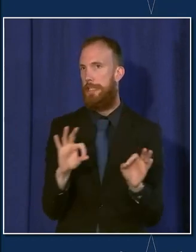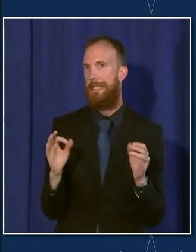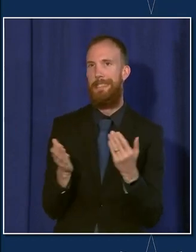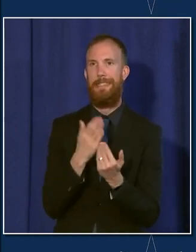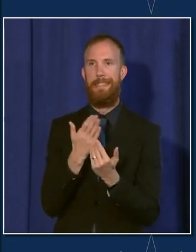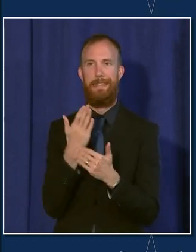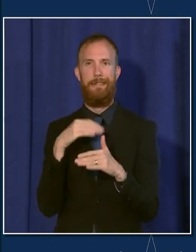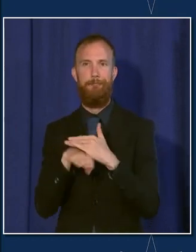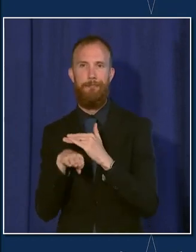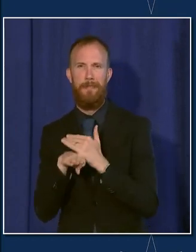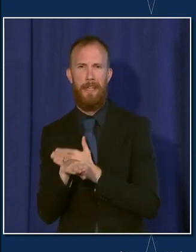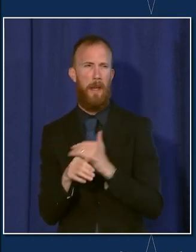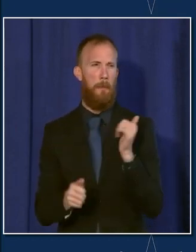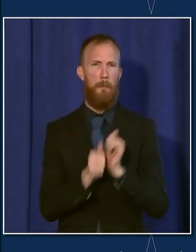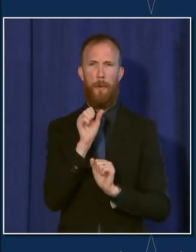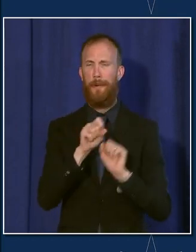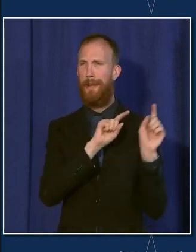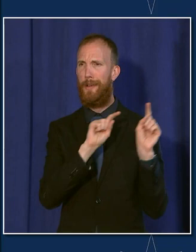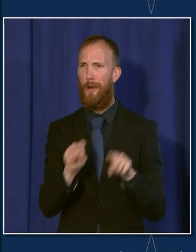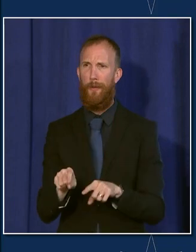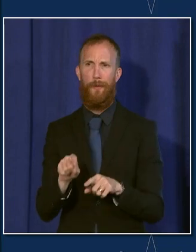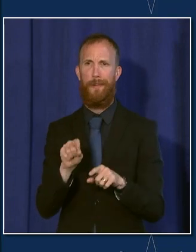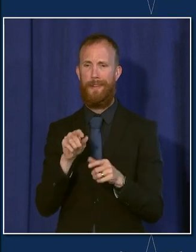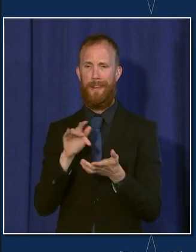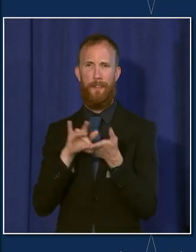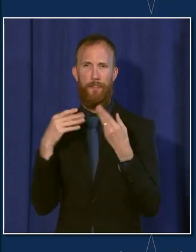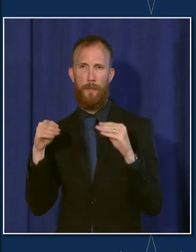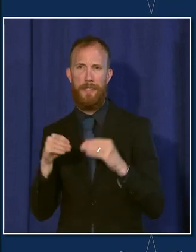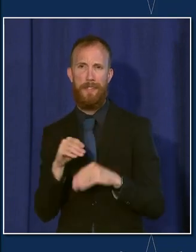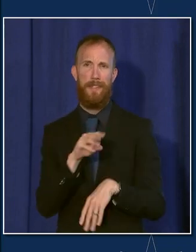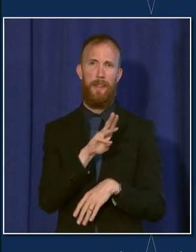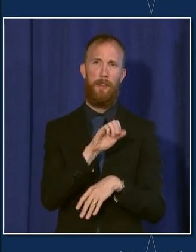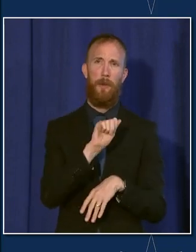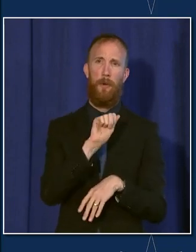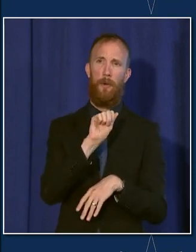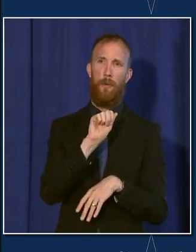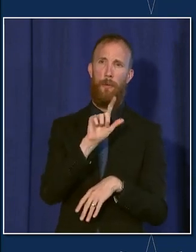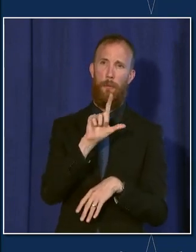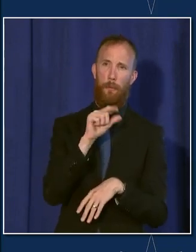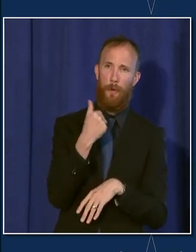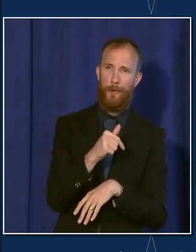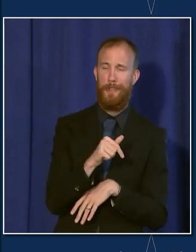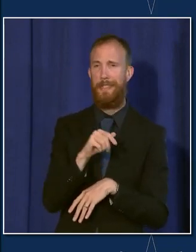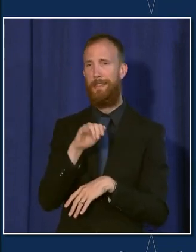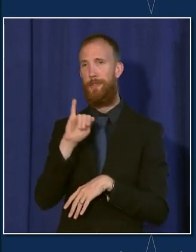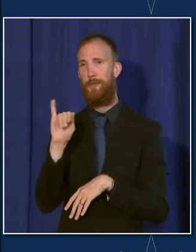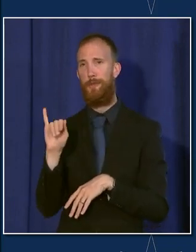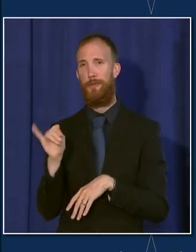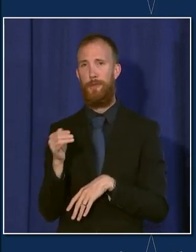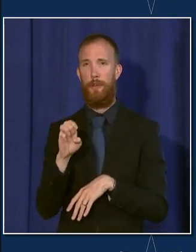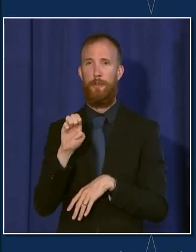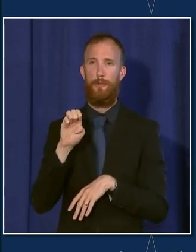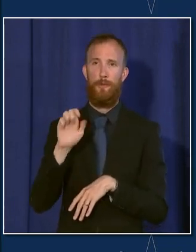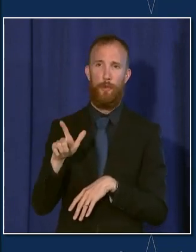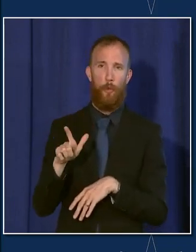pharmacies. You can walk into Walgreens, Mariano's, Walmart, Jewel Osco, Costco, CVS. There are appointments or walk-in.